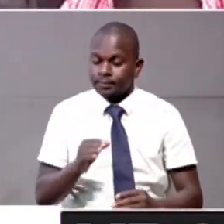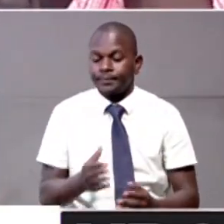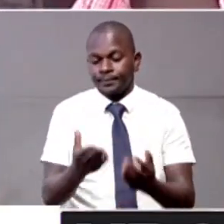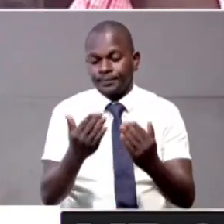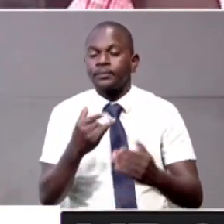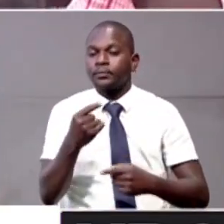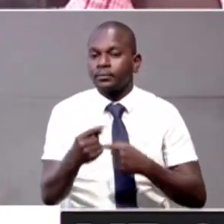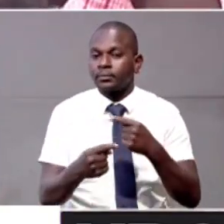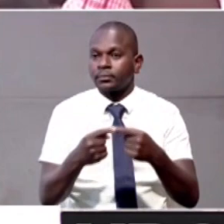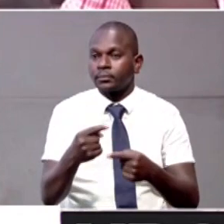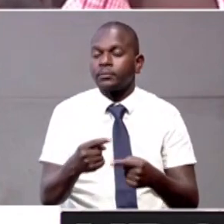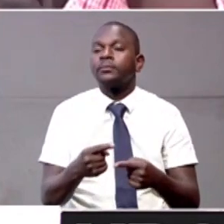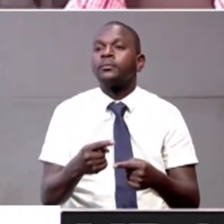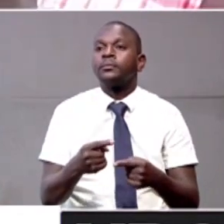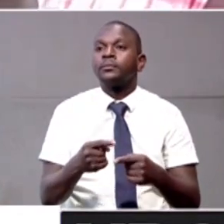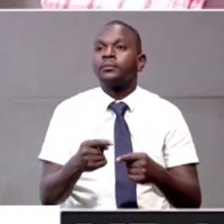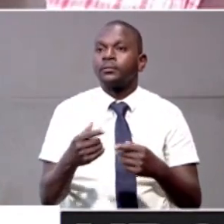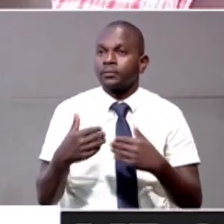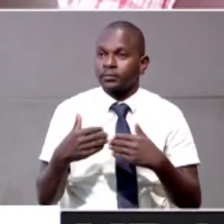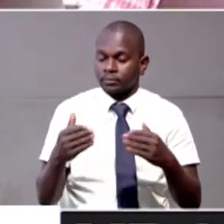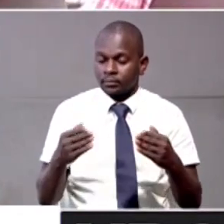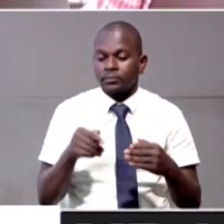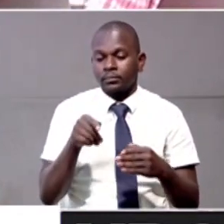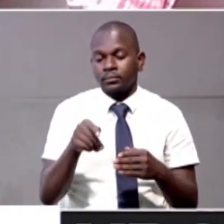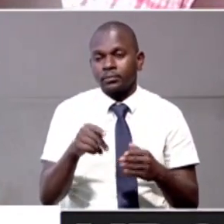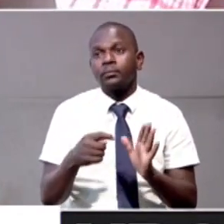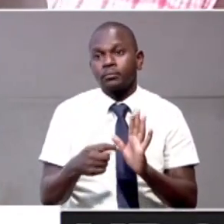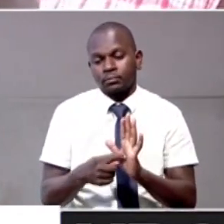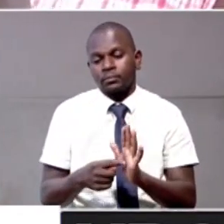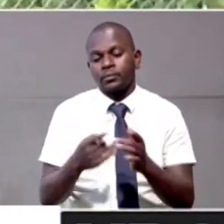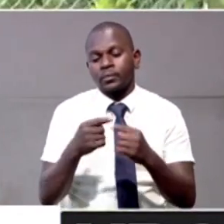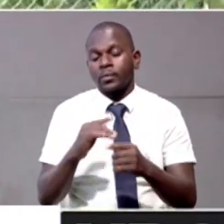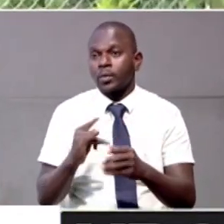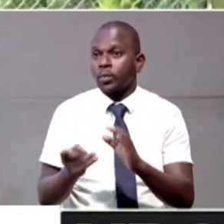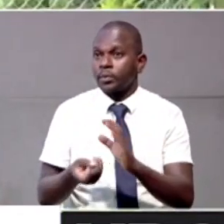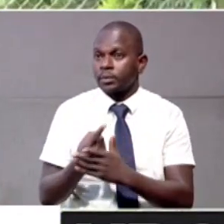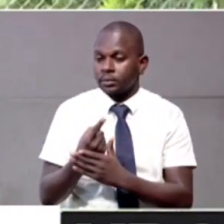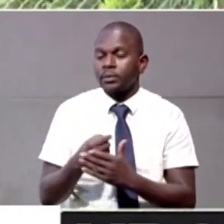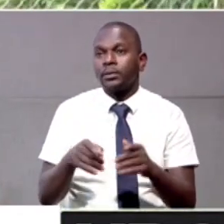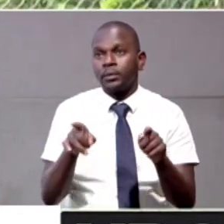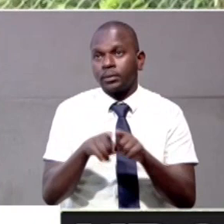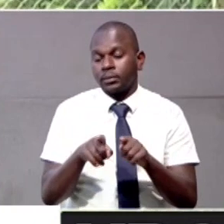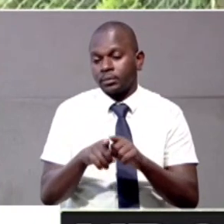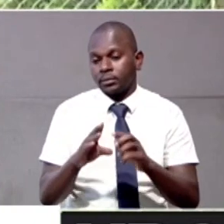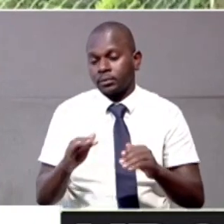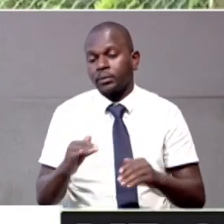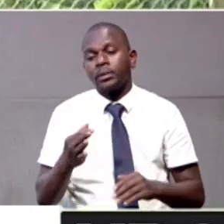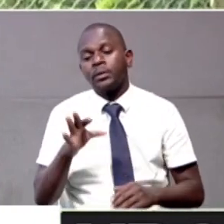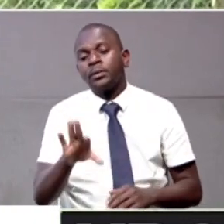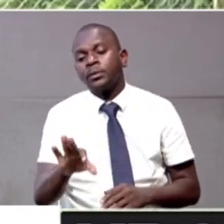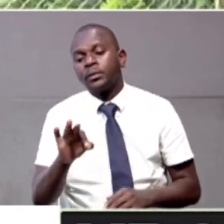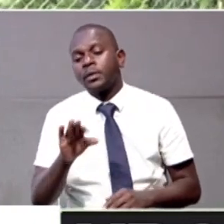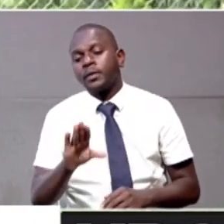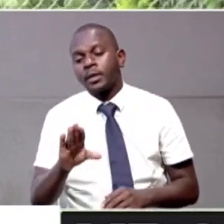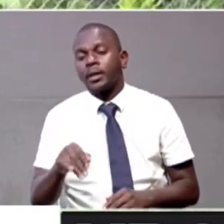us continue keeping them open, disposing them to different opportunities, and also discovering their